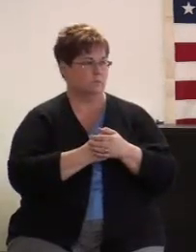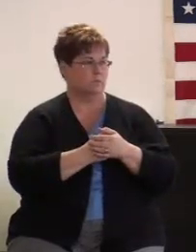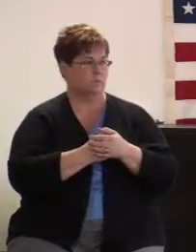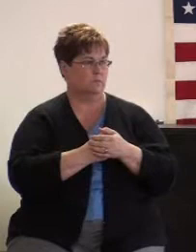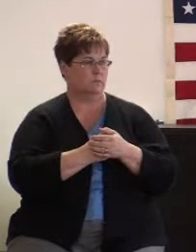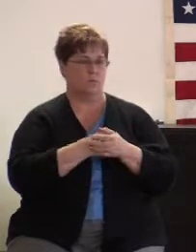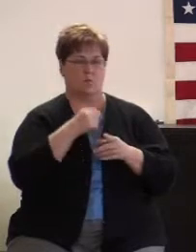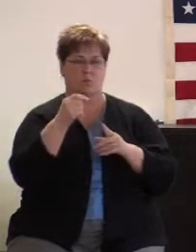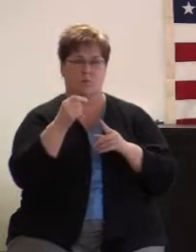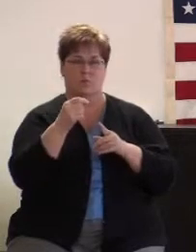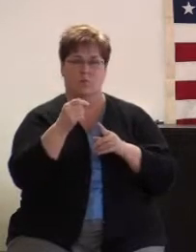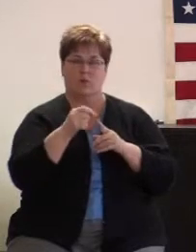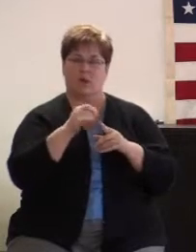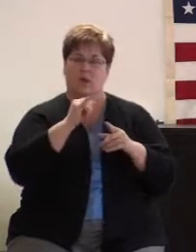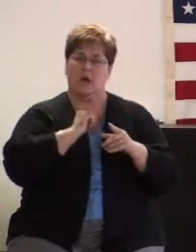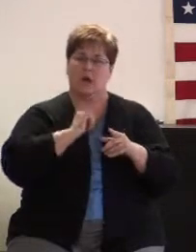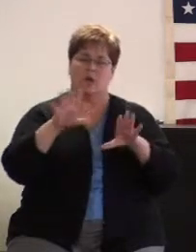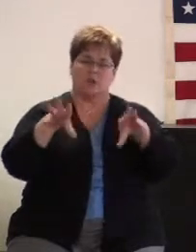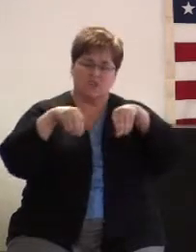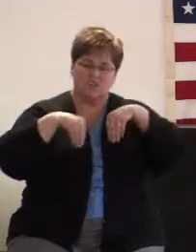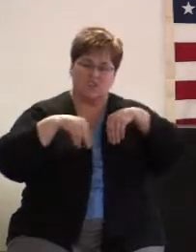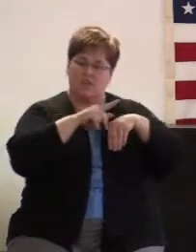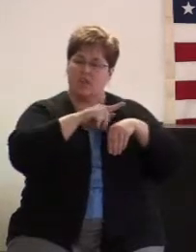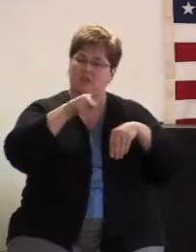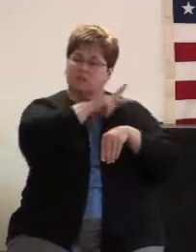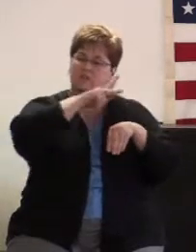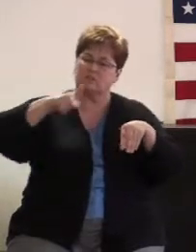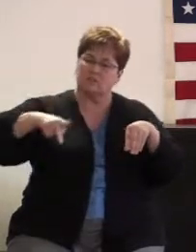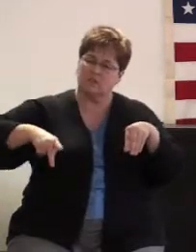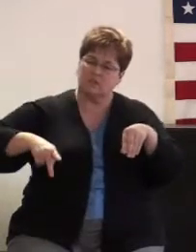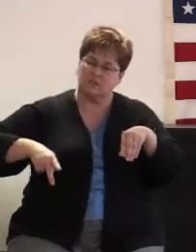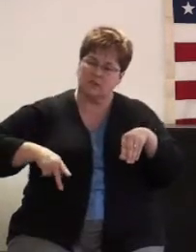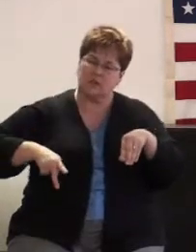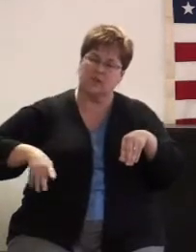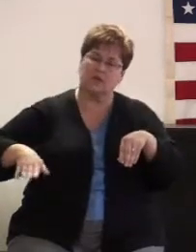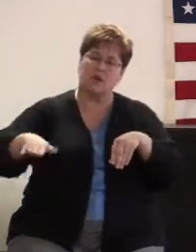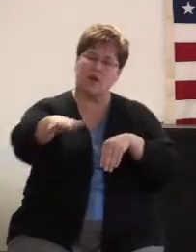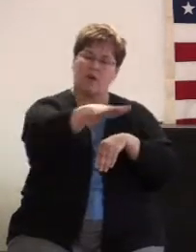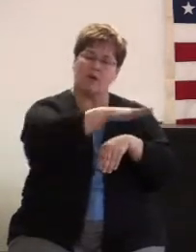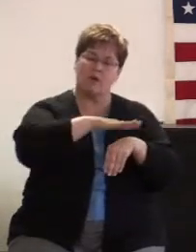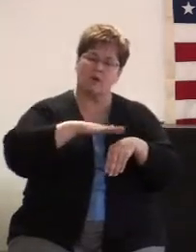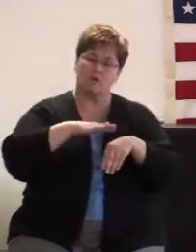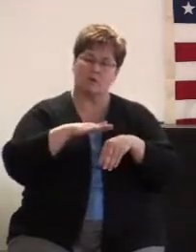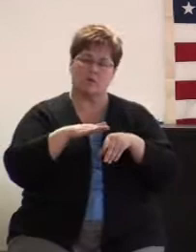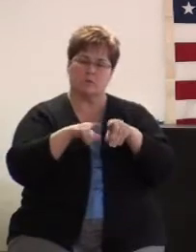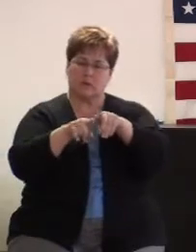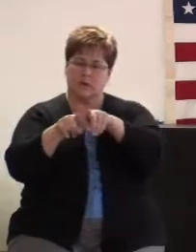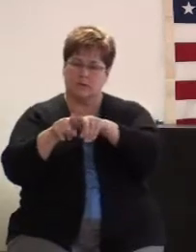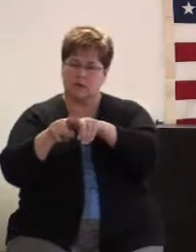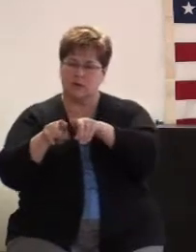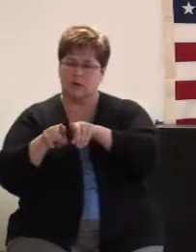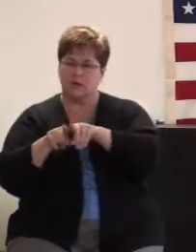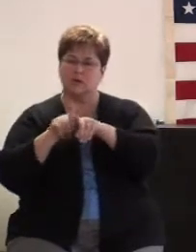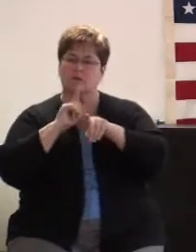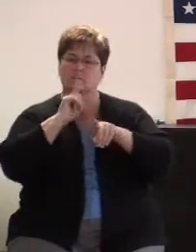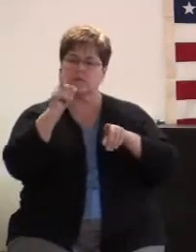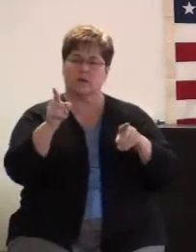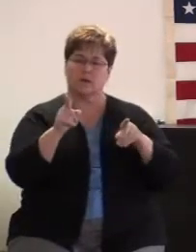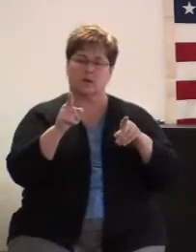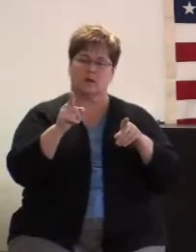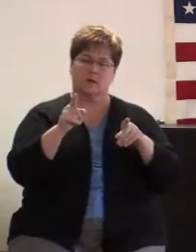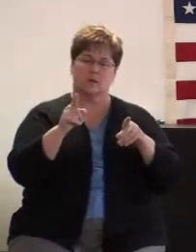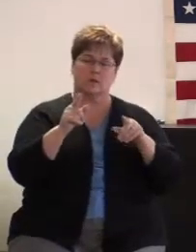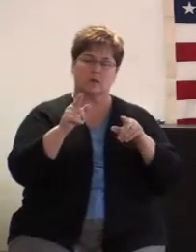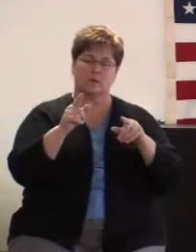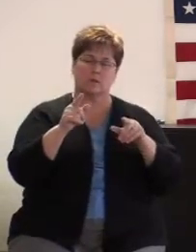When I receive the kingdom as being the greatest part of my